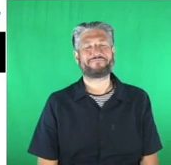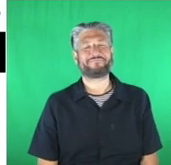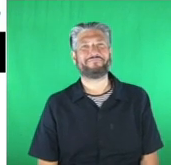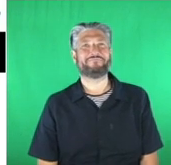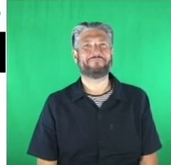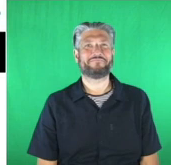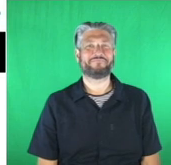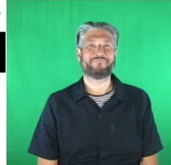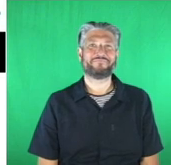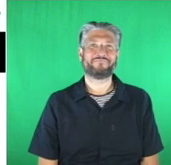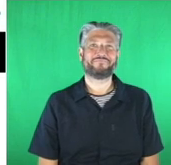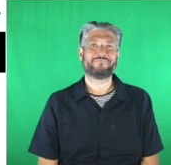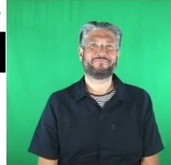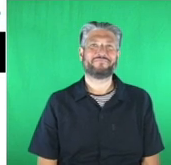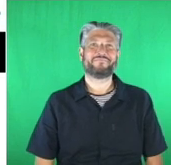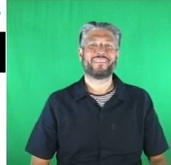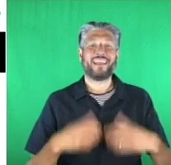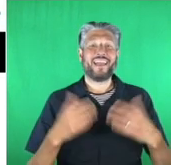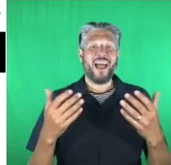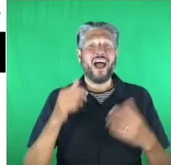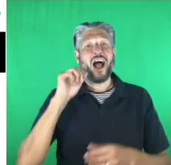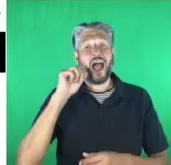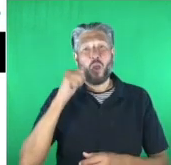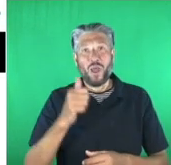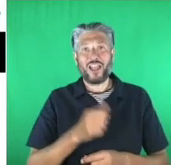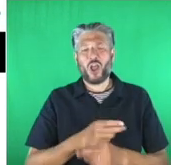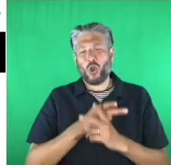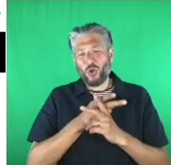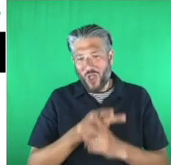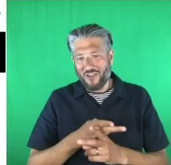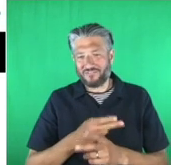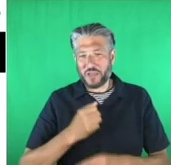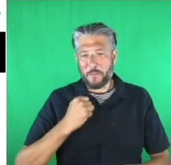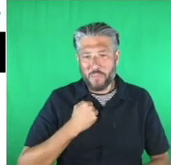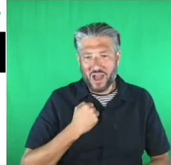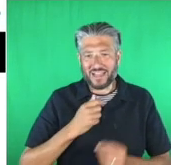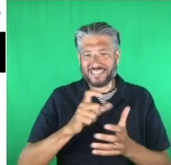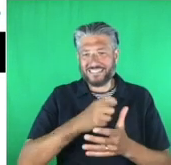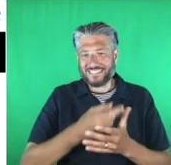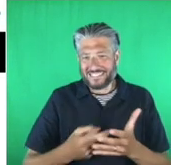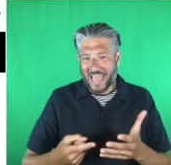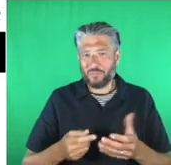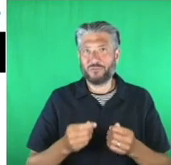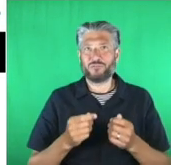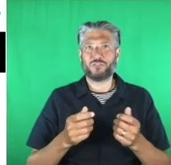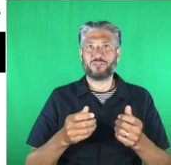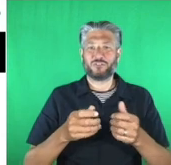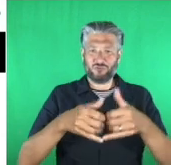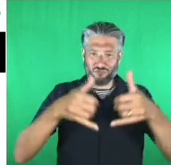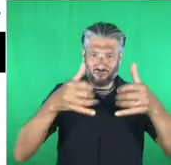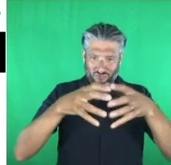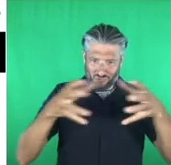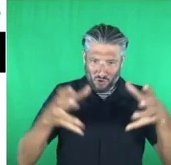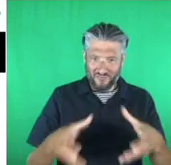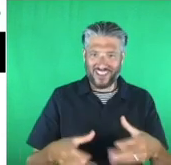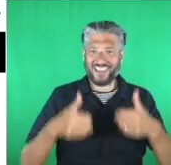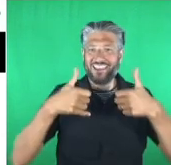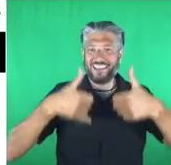I will take good care of my disabled trophy. Don't worry. I'm still happy to have it. Because